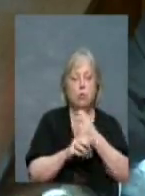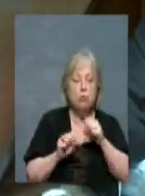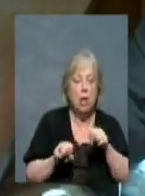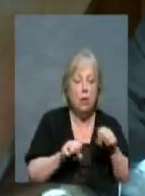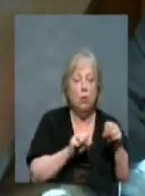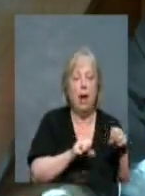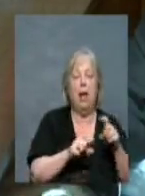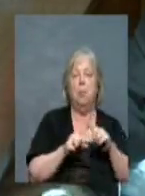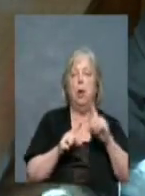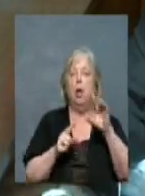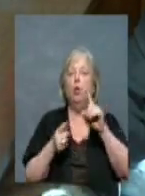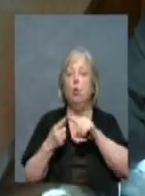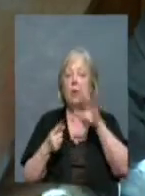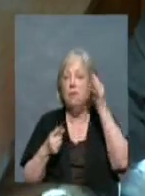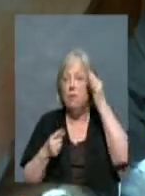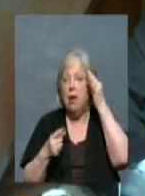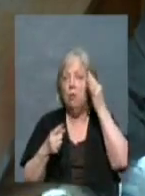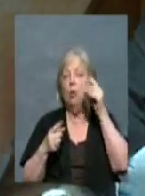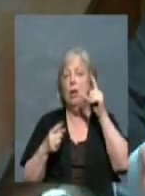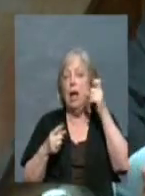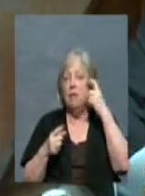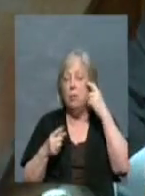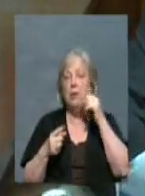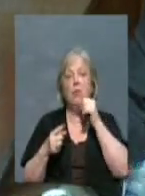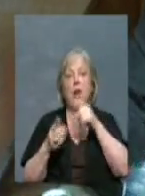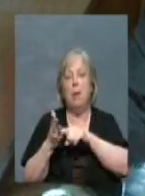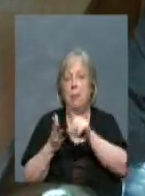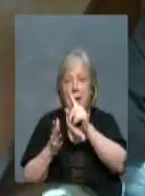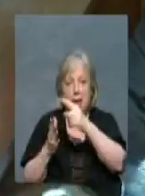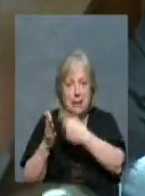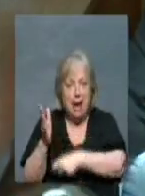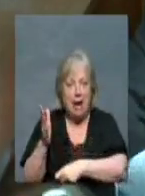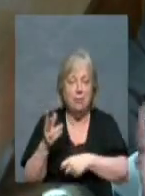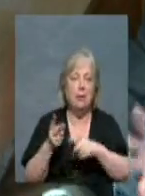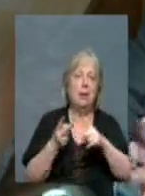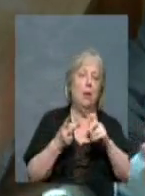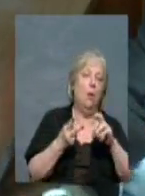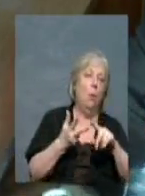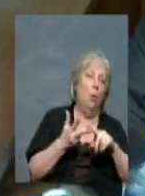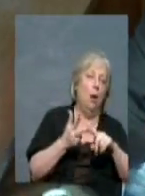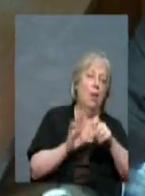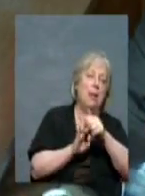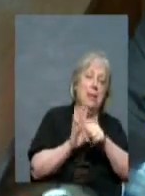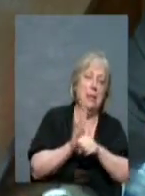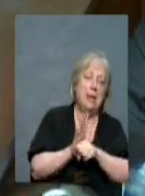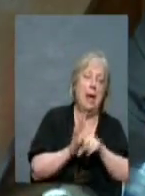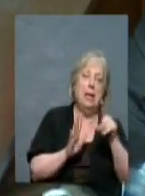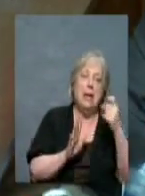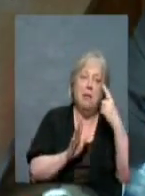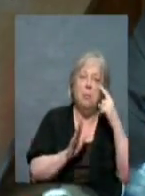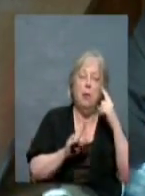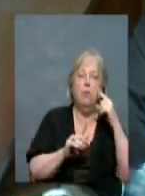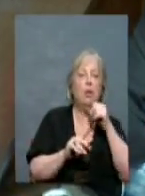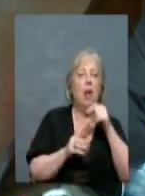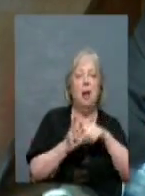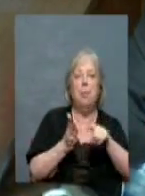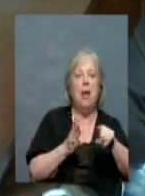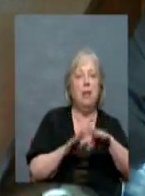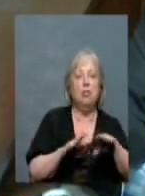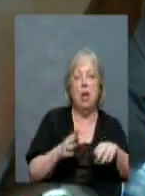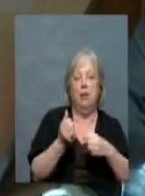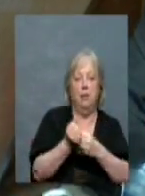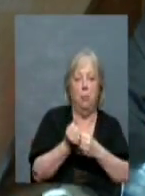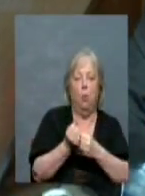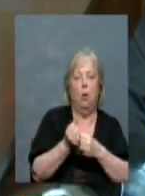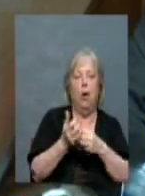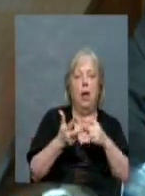paying taxes, to the state government for not paying child support, and a whole variety of other things. Those liens are superior